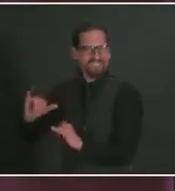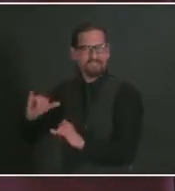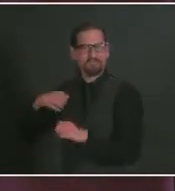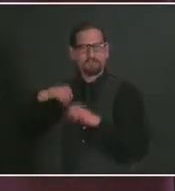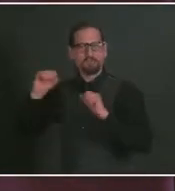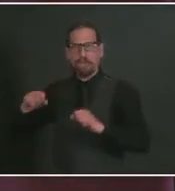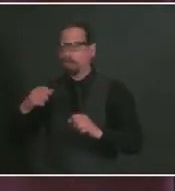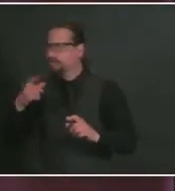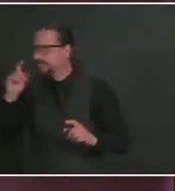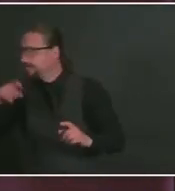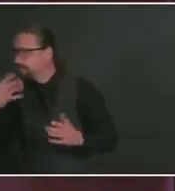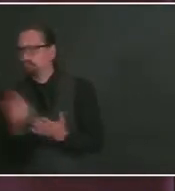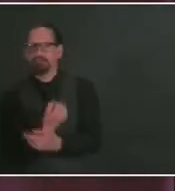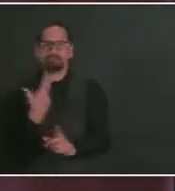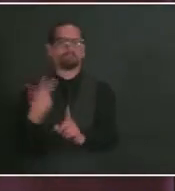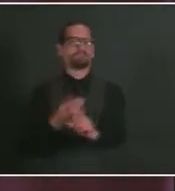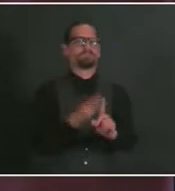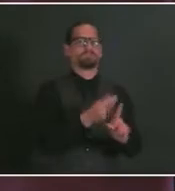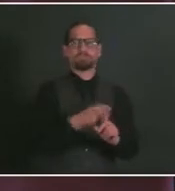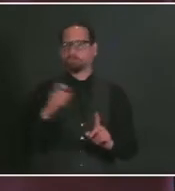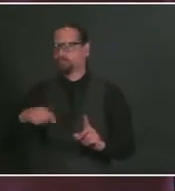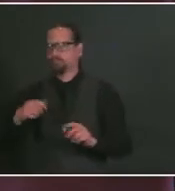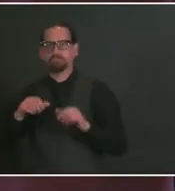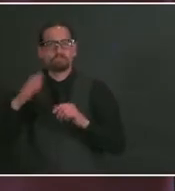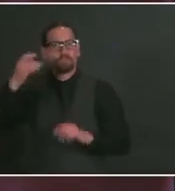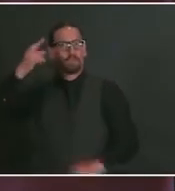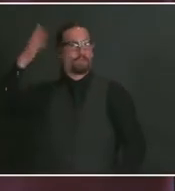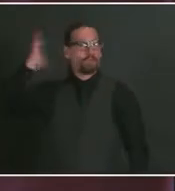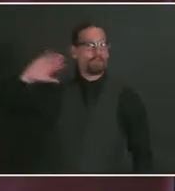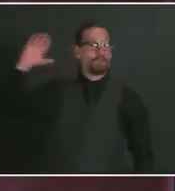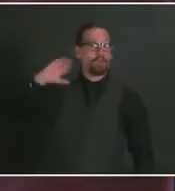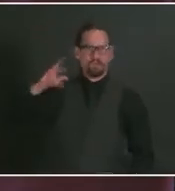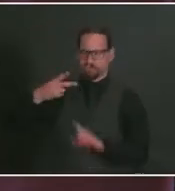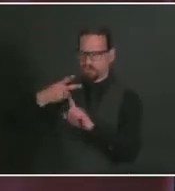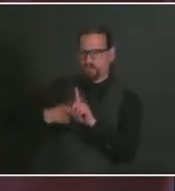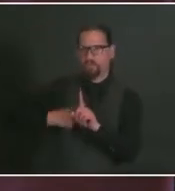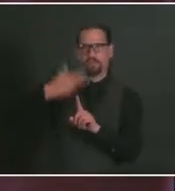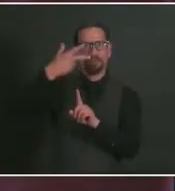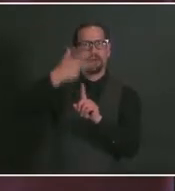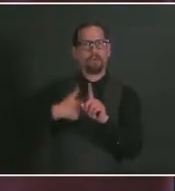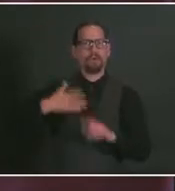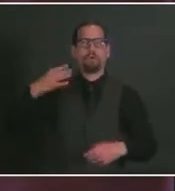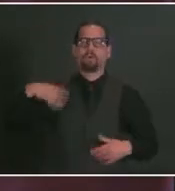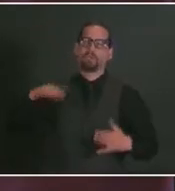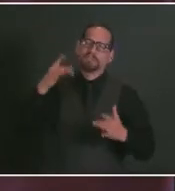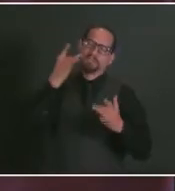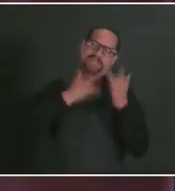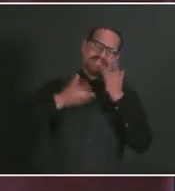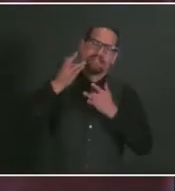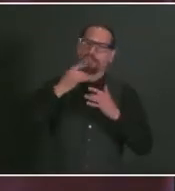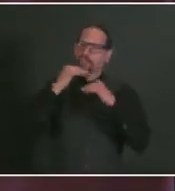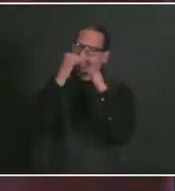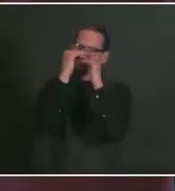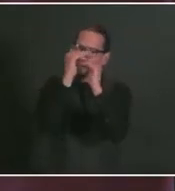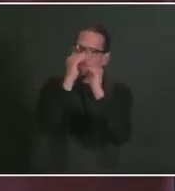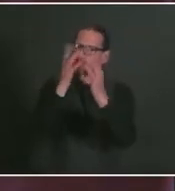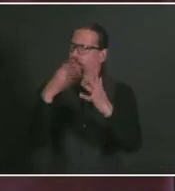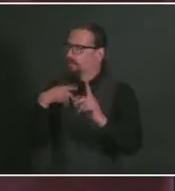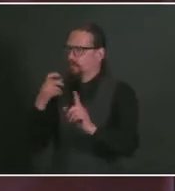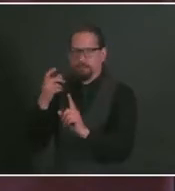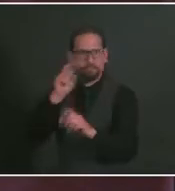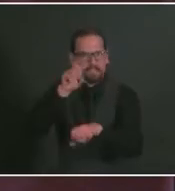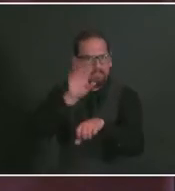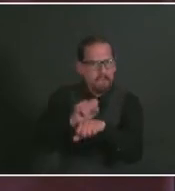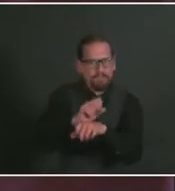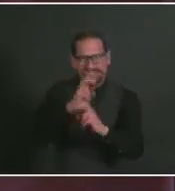bit of a difficult place. The demand for vaccines, which we've been thrilled about, has really outpaced supply. But we're moving to that point where we now